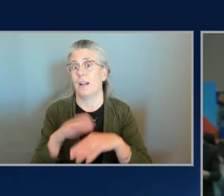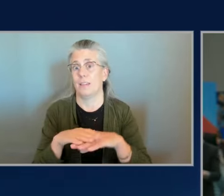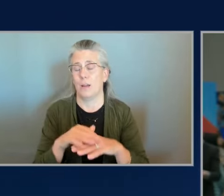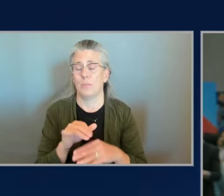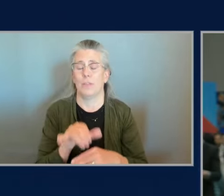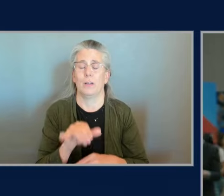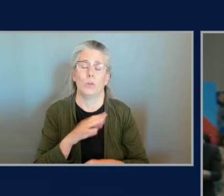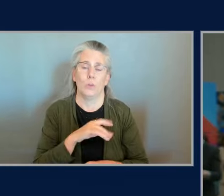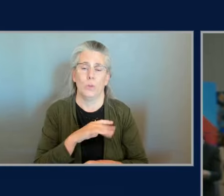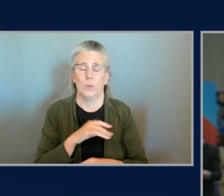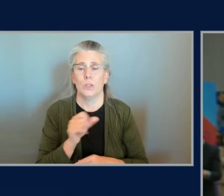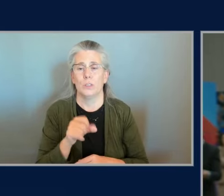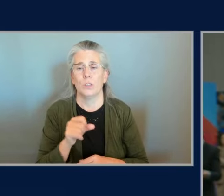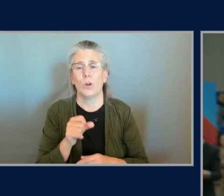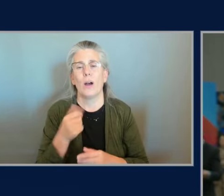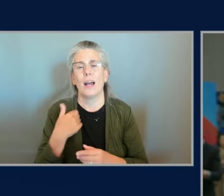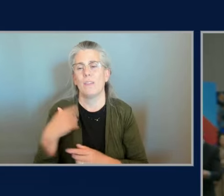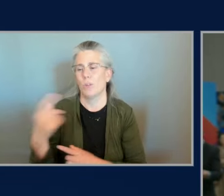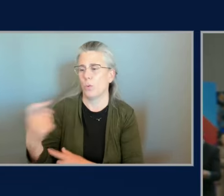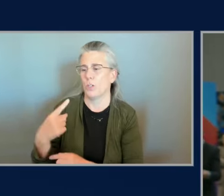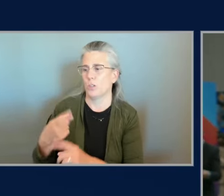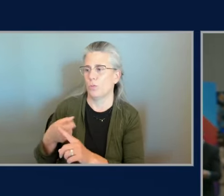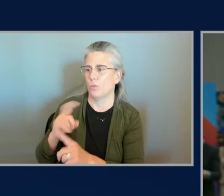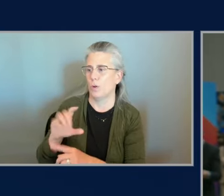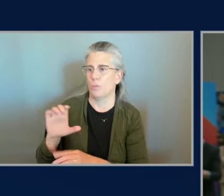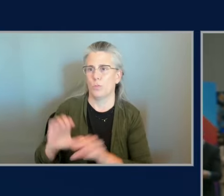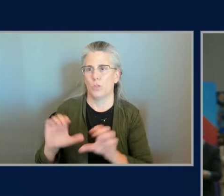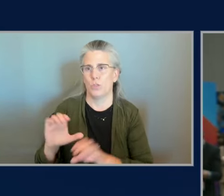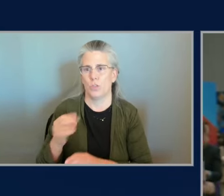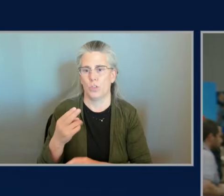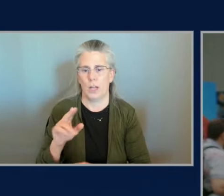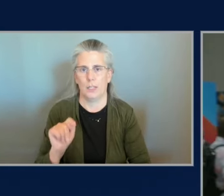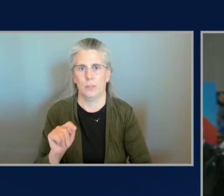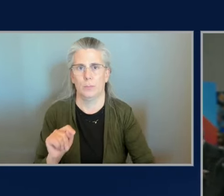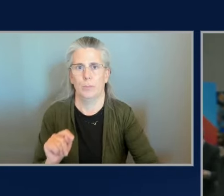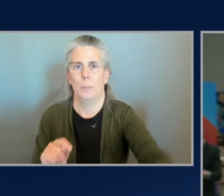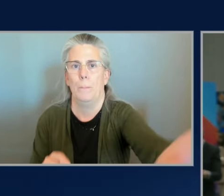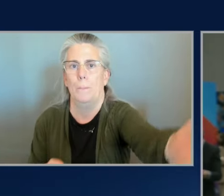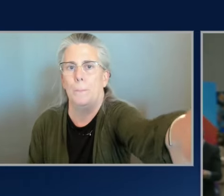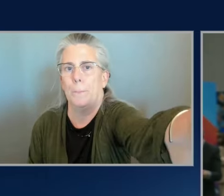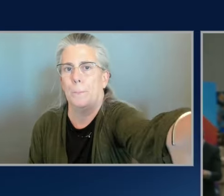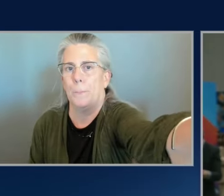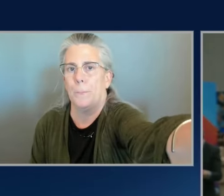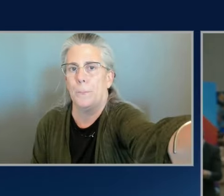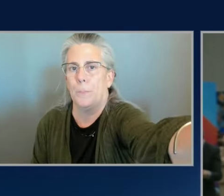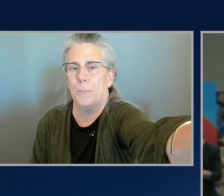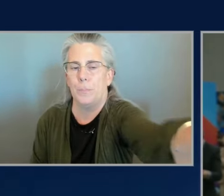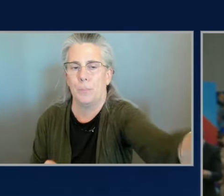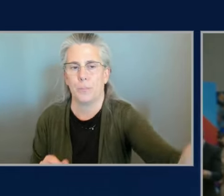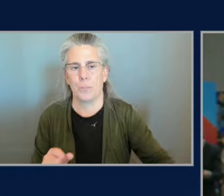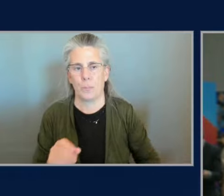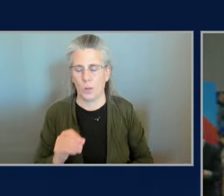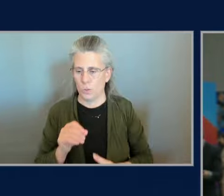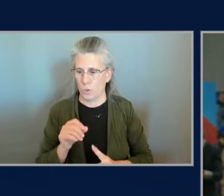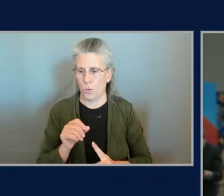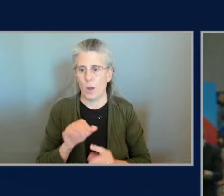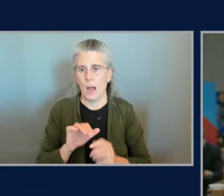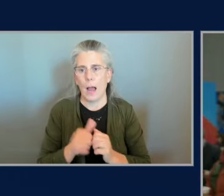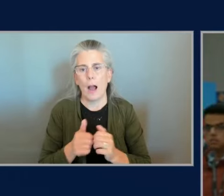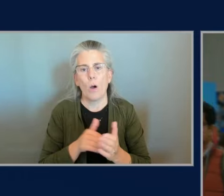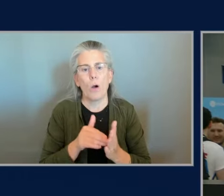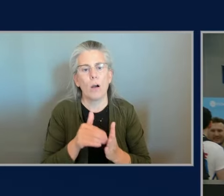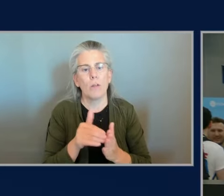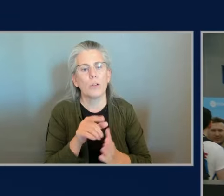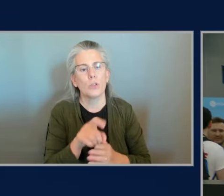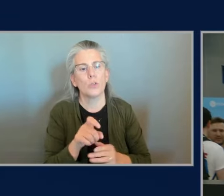we do have a question from chat you know uh asking about uh how often are you having to rerun you know like your